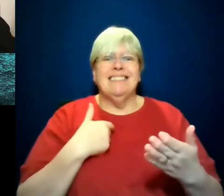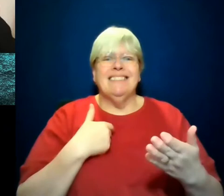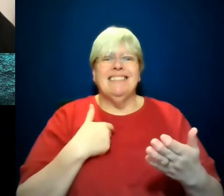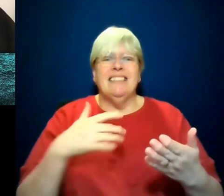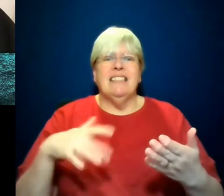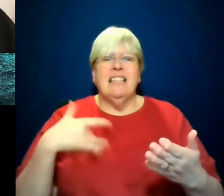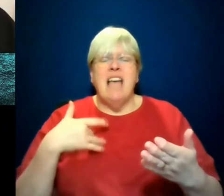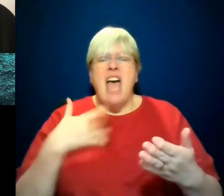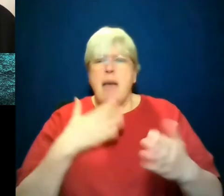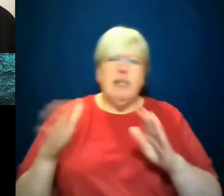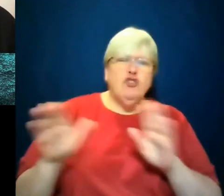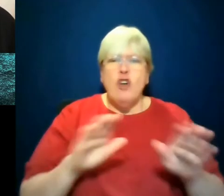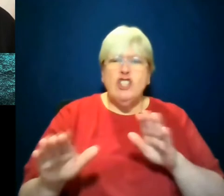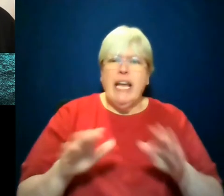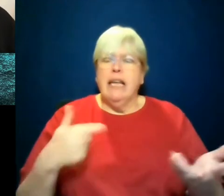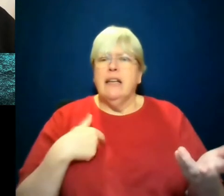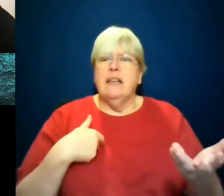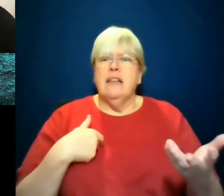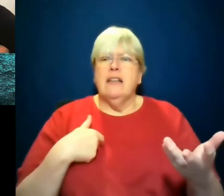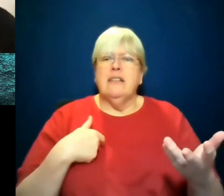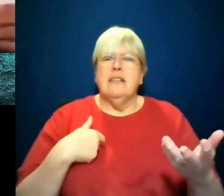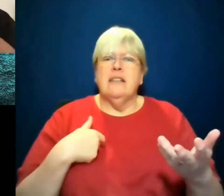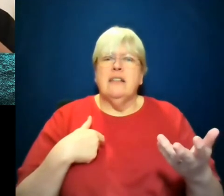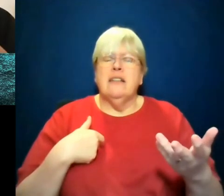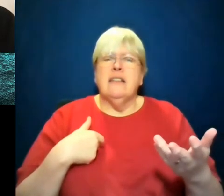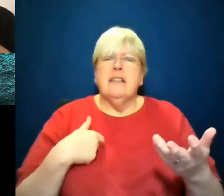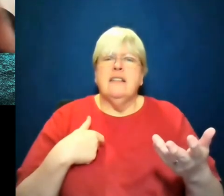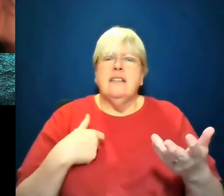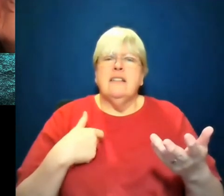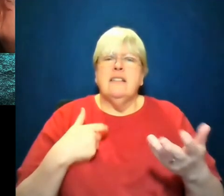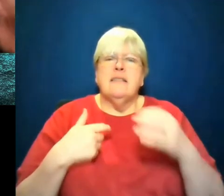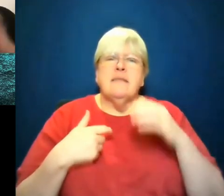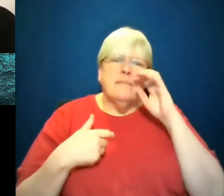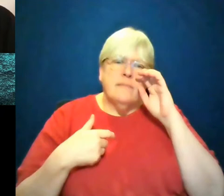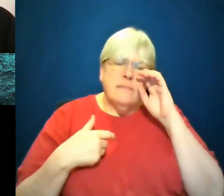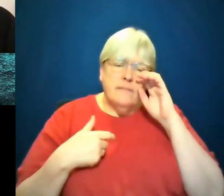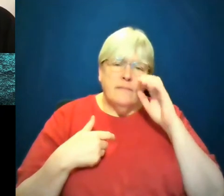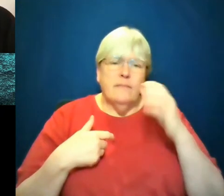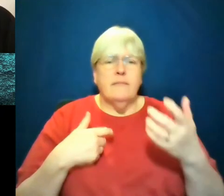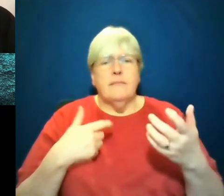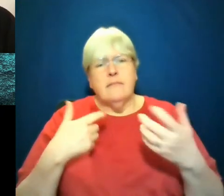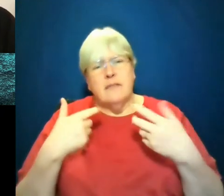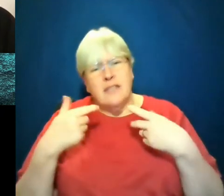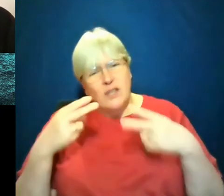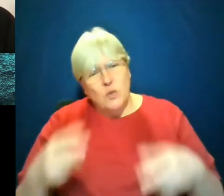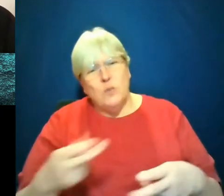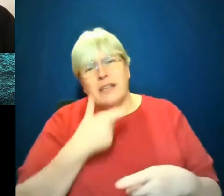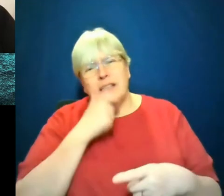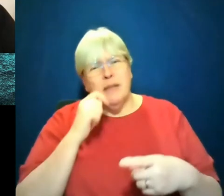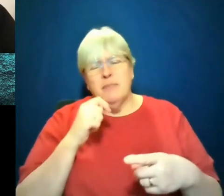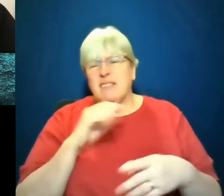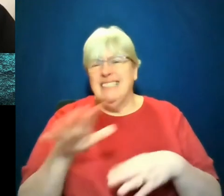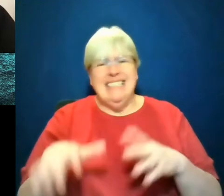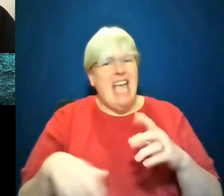this. It's a lot of just ducking stuff. So there were ways in which people did not get him.